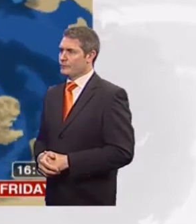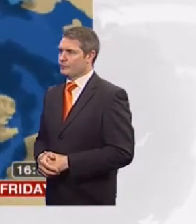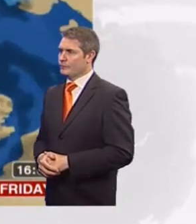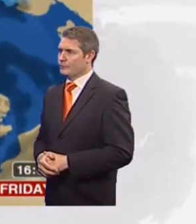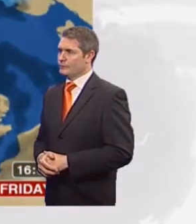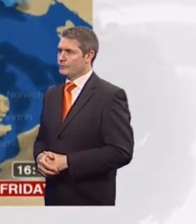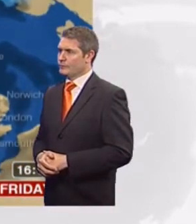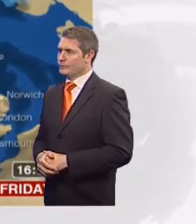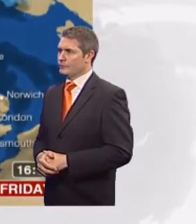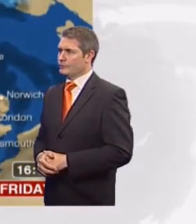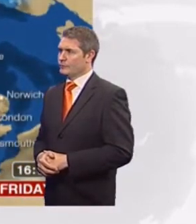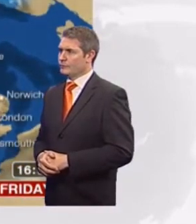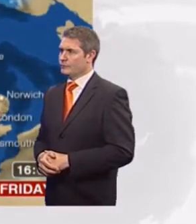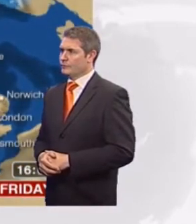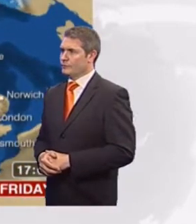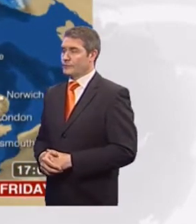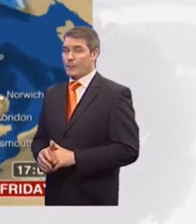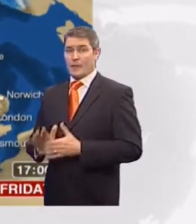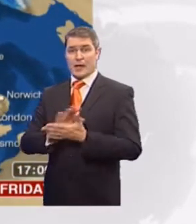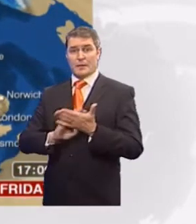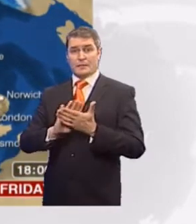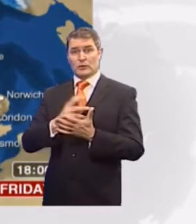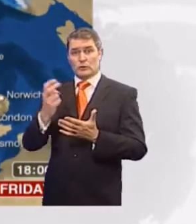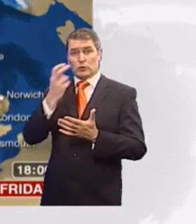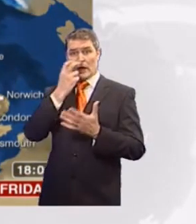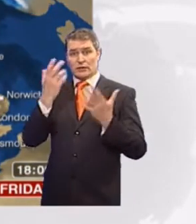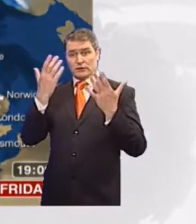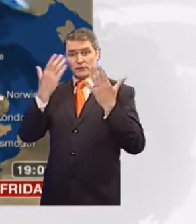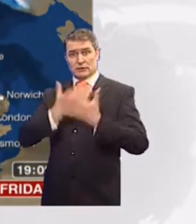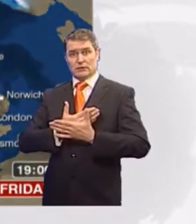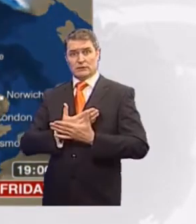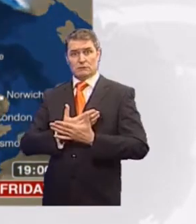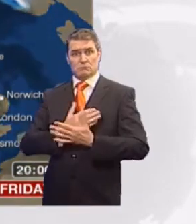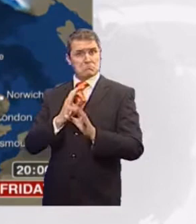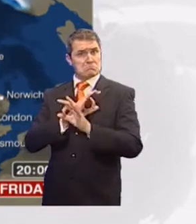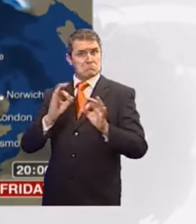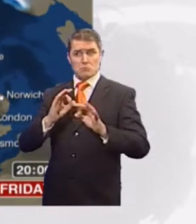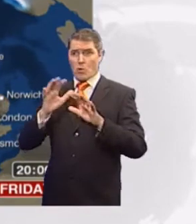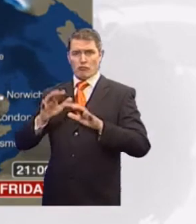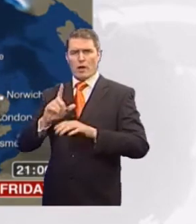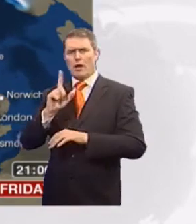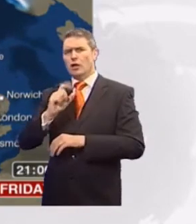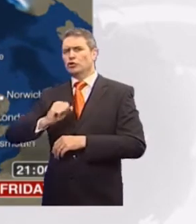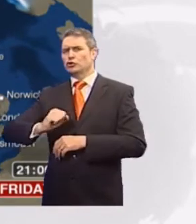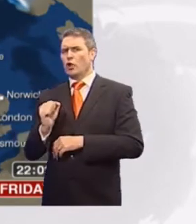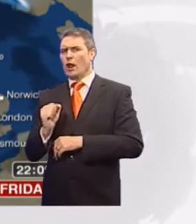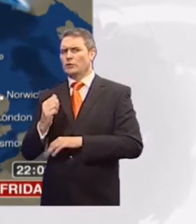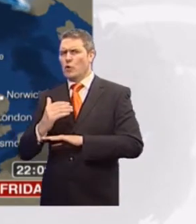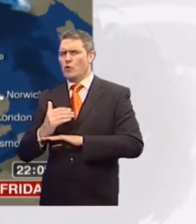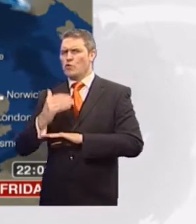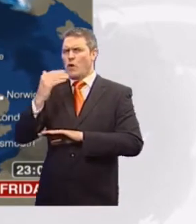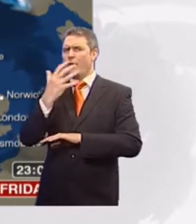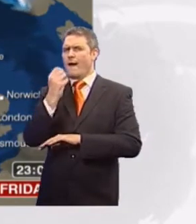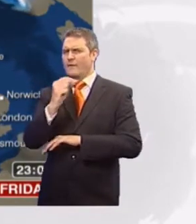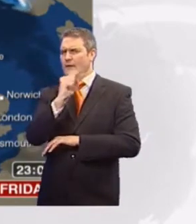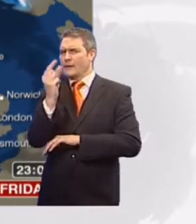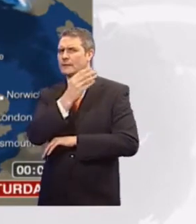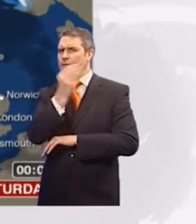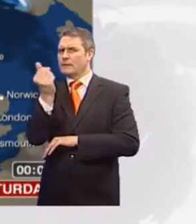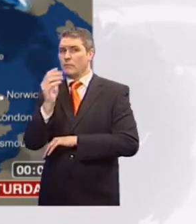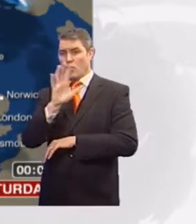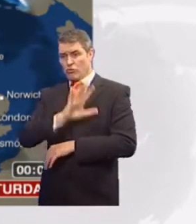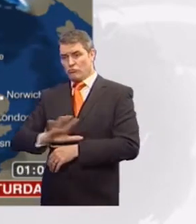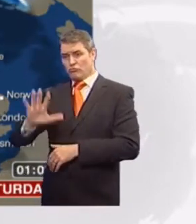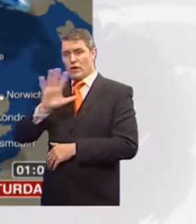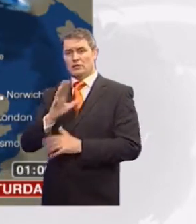degrees. Now, through this coming night, we just about all stay dry, exception being the far north of Scotland for a few further spots of rain. The cloud across the south will